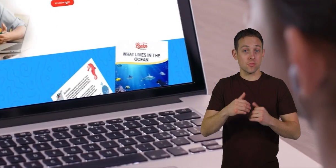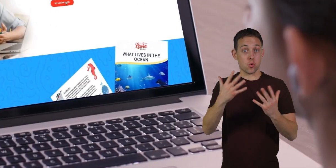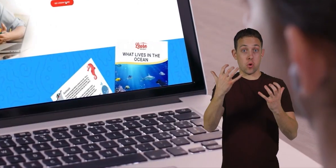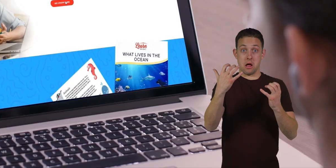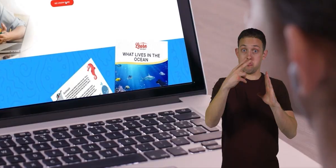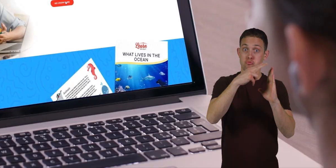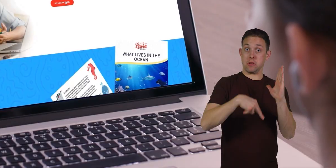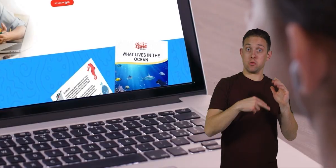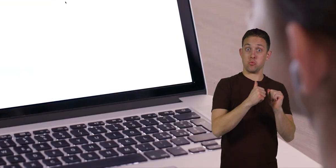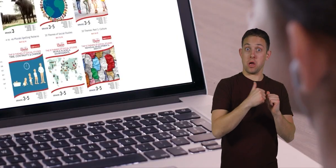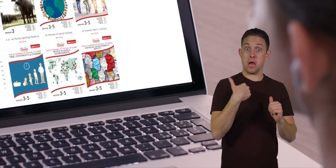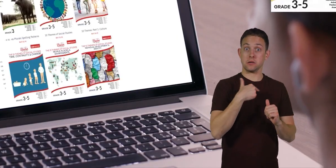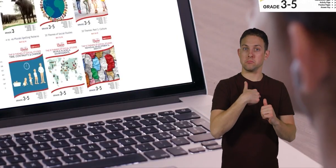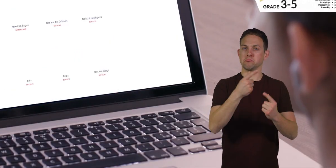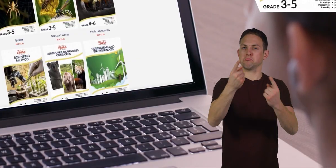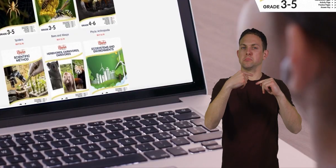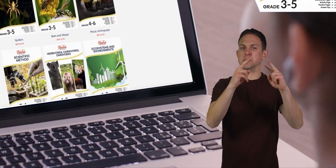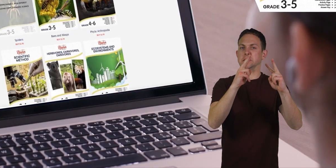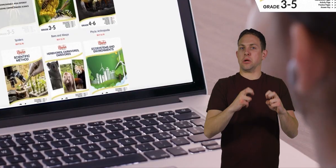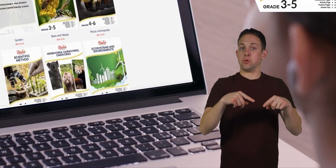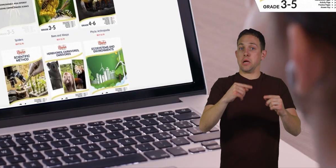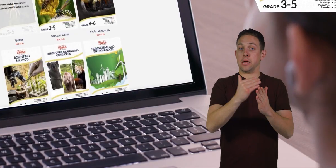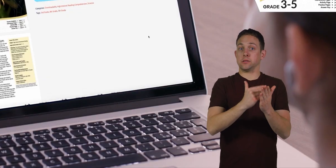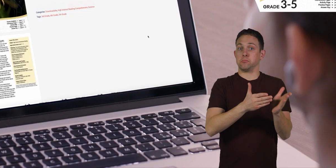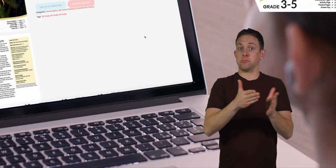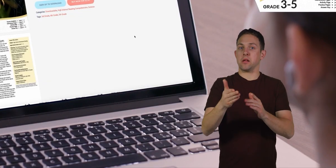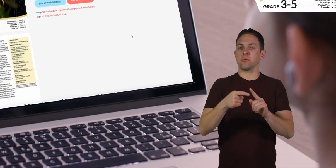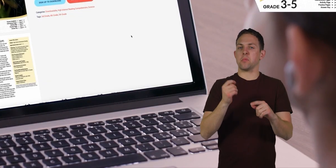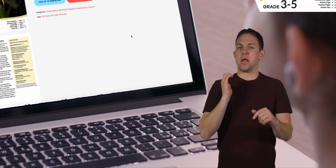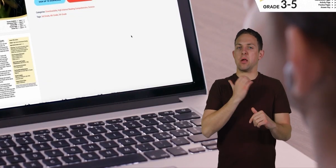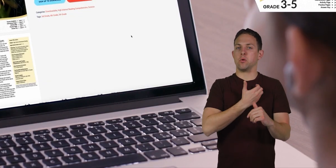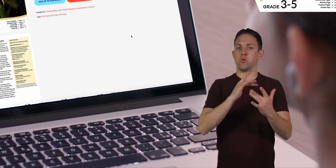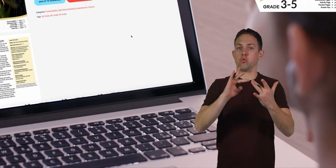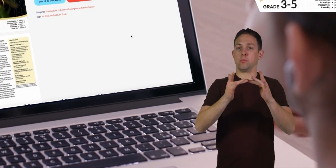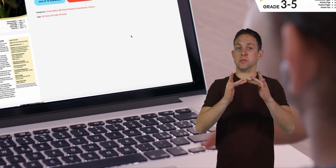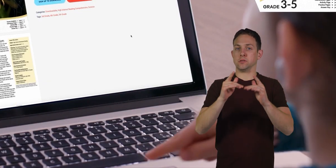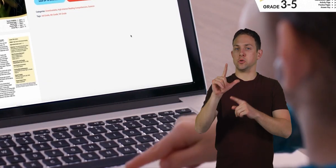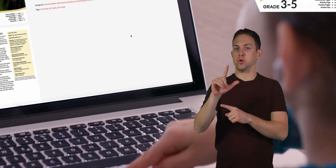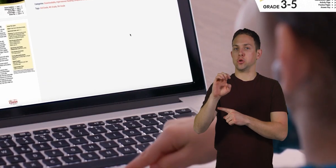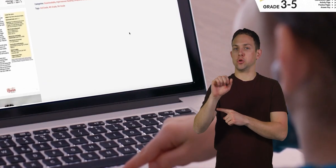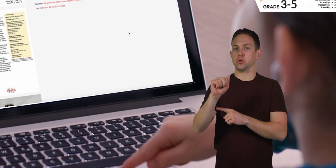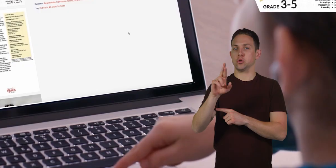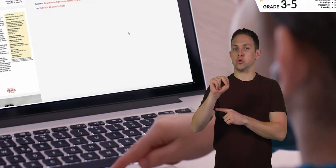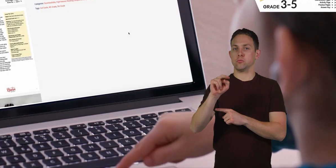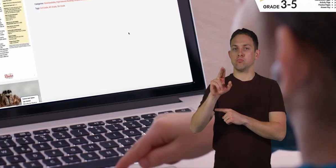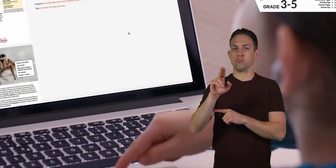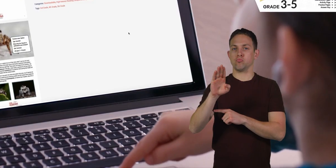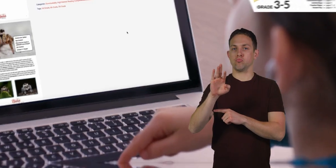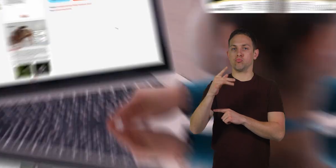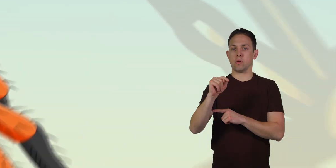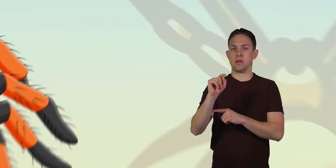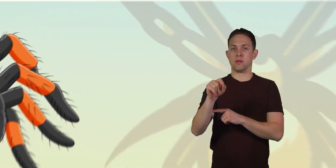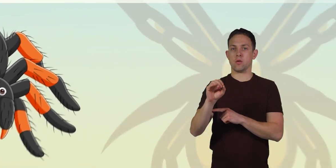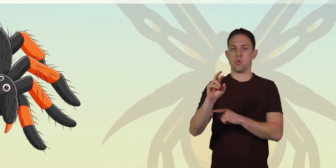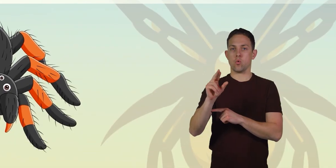If you want to read along with us, you can download this lesson plan from our website, learnbright.org.